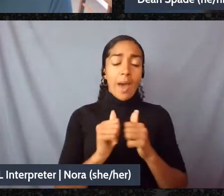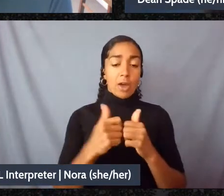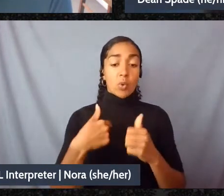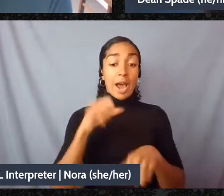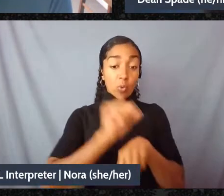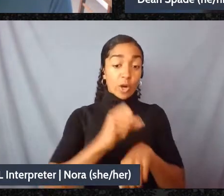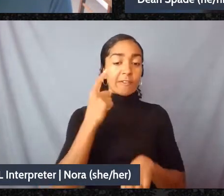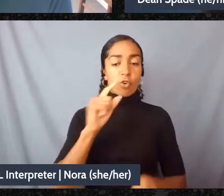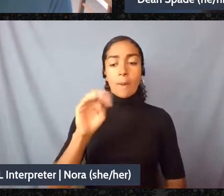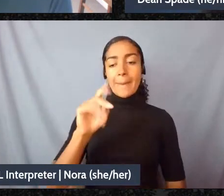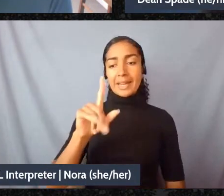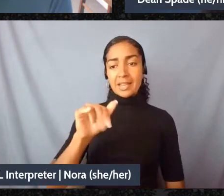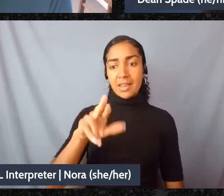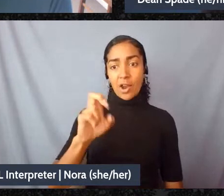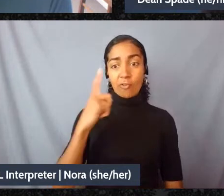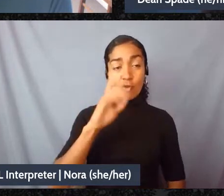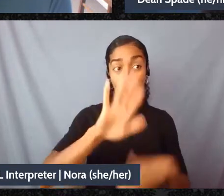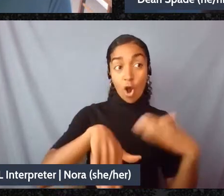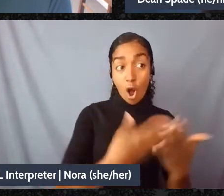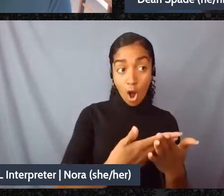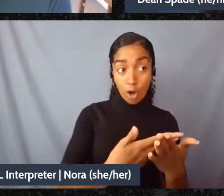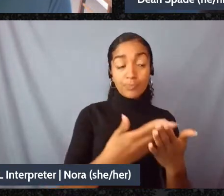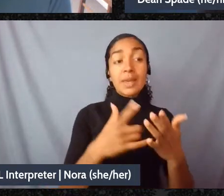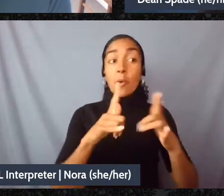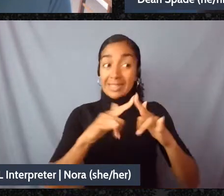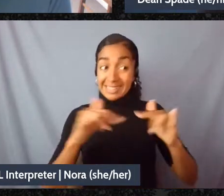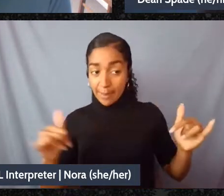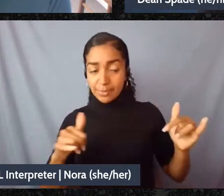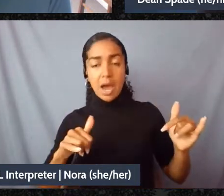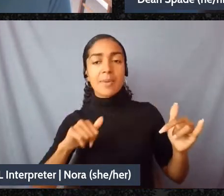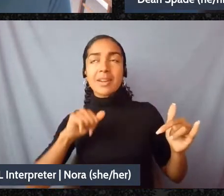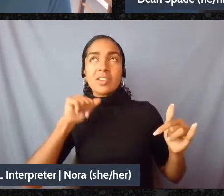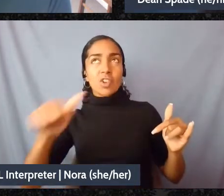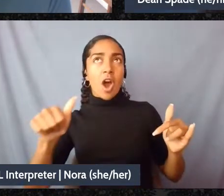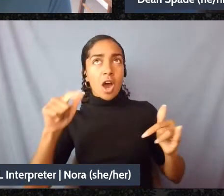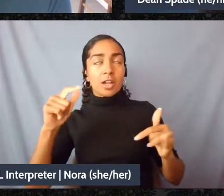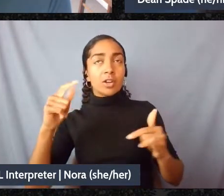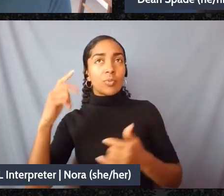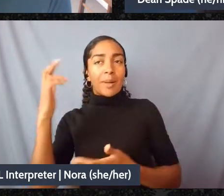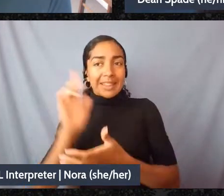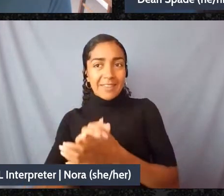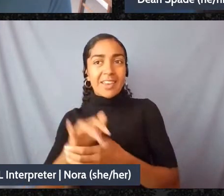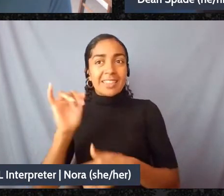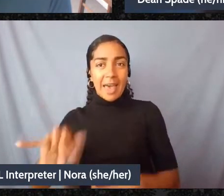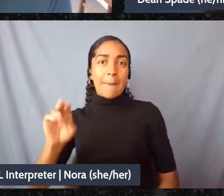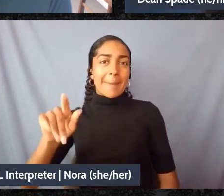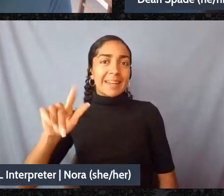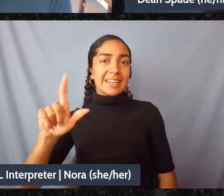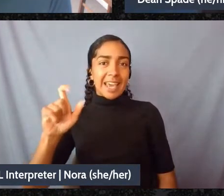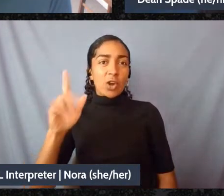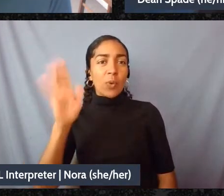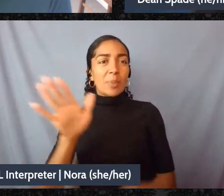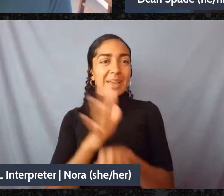that Medicare for all will actually be for all under a white supremacist colonial government and how do we work